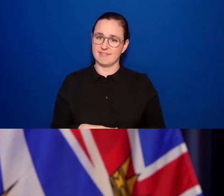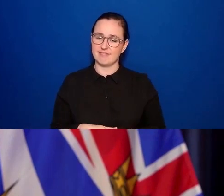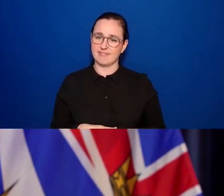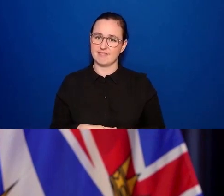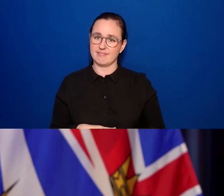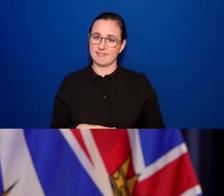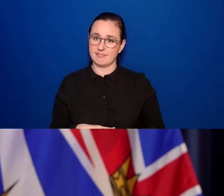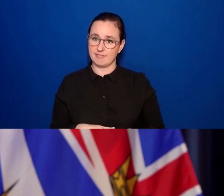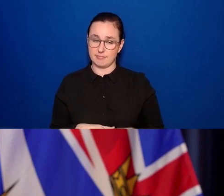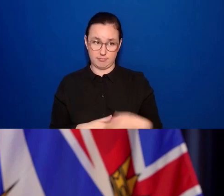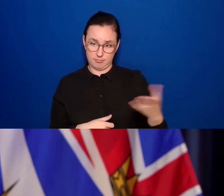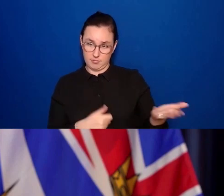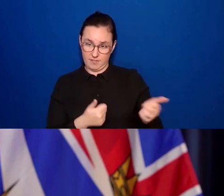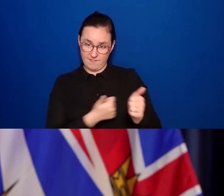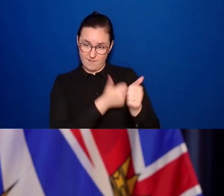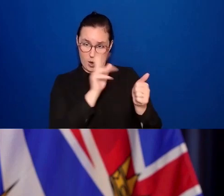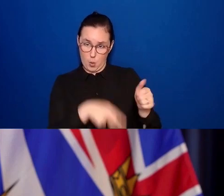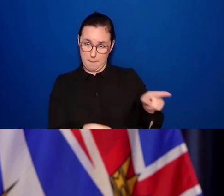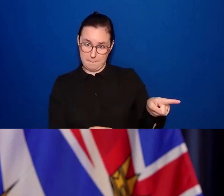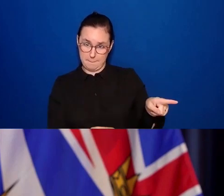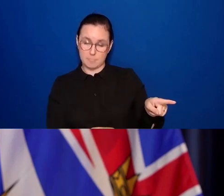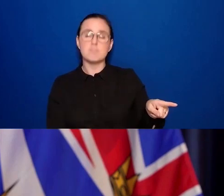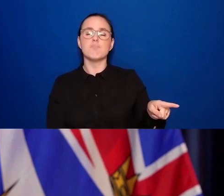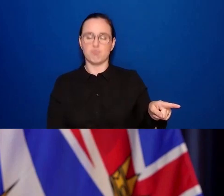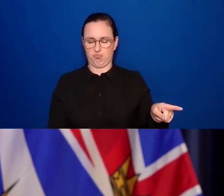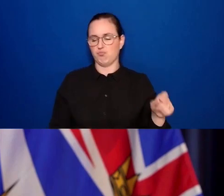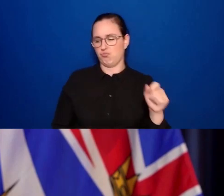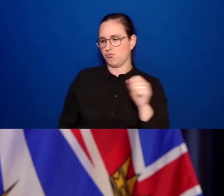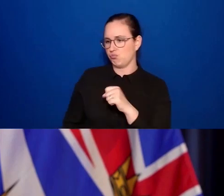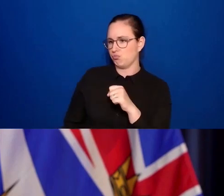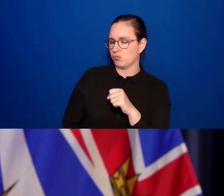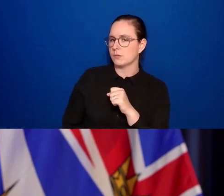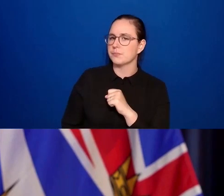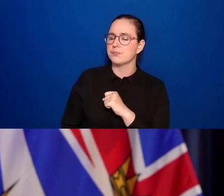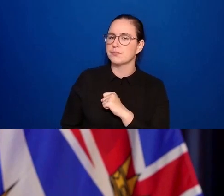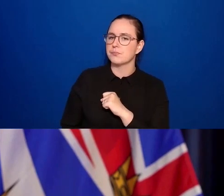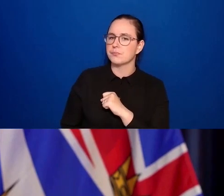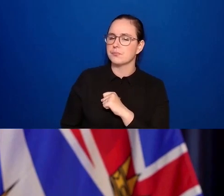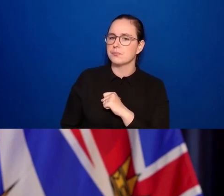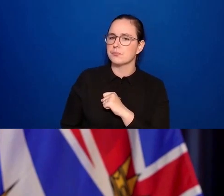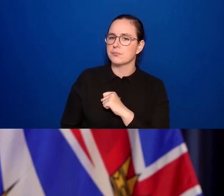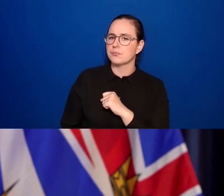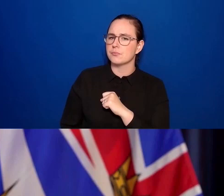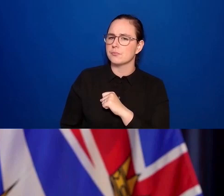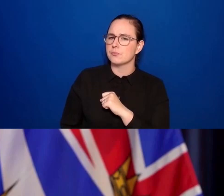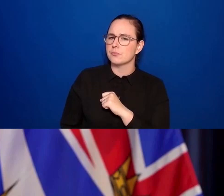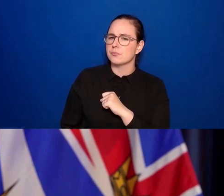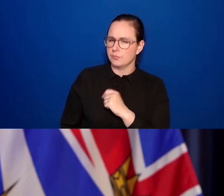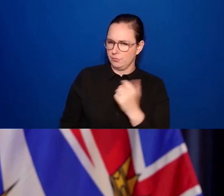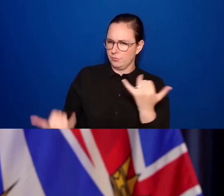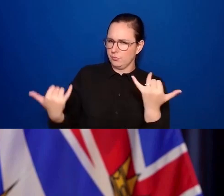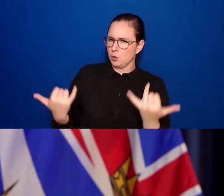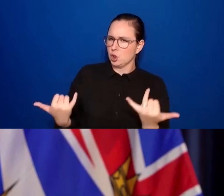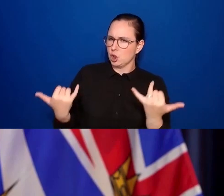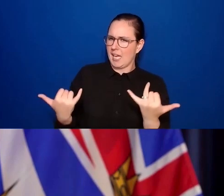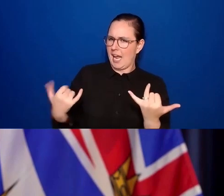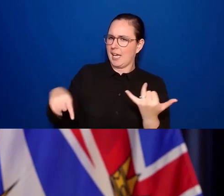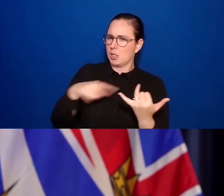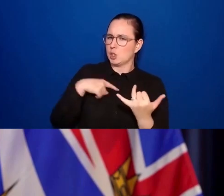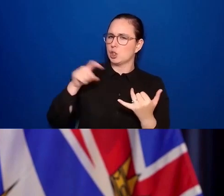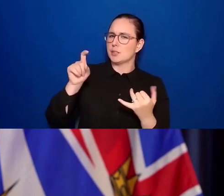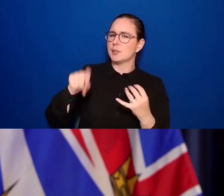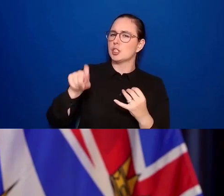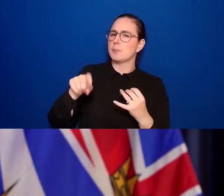Yes. And we were, today was supposed to be the earliest we were going to head into step four. Just